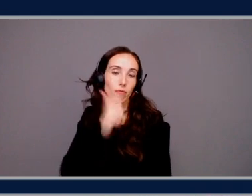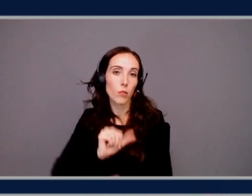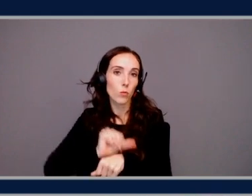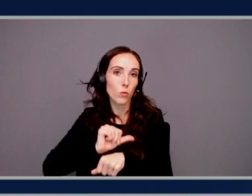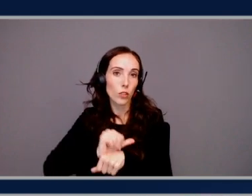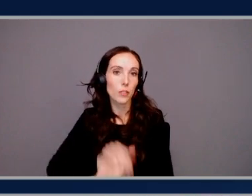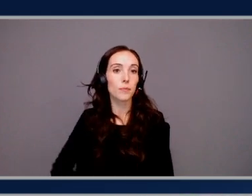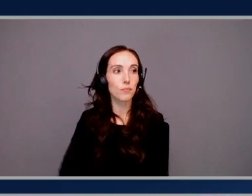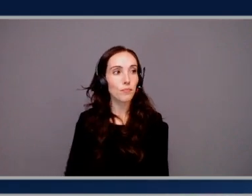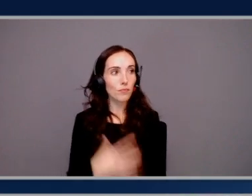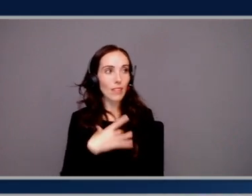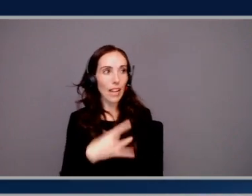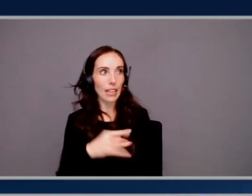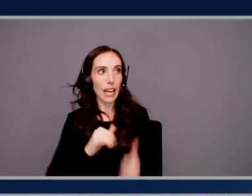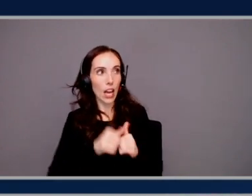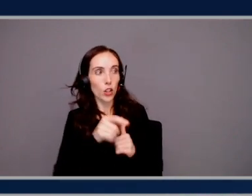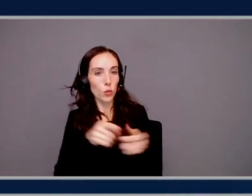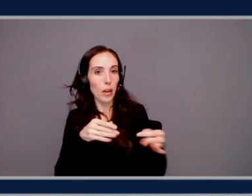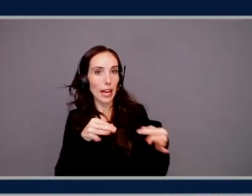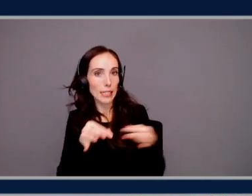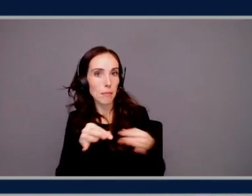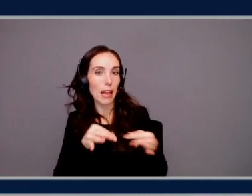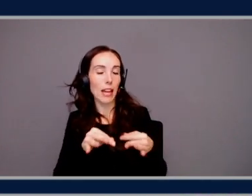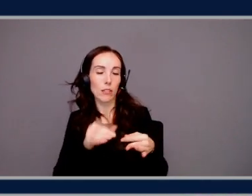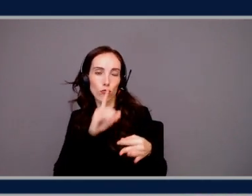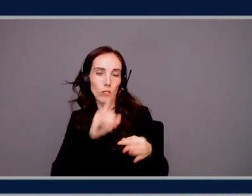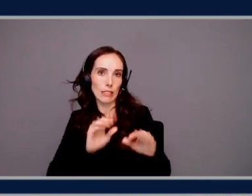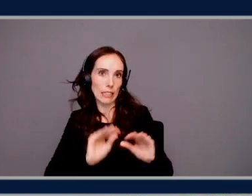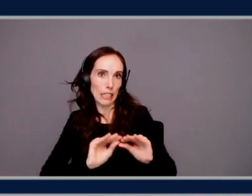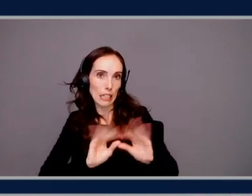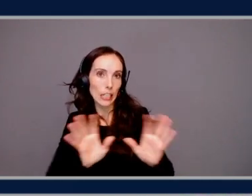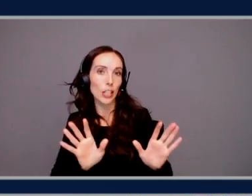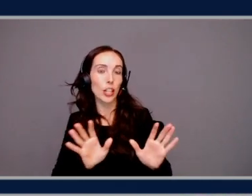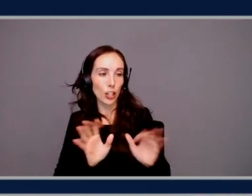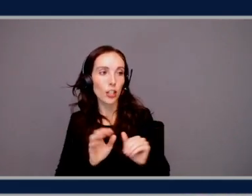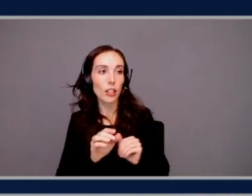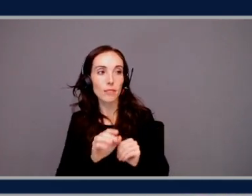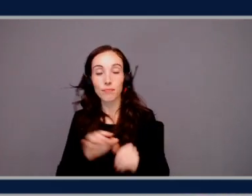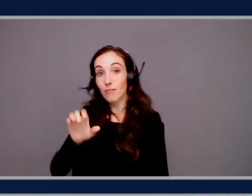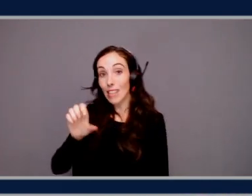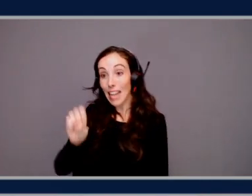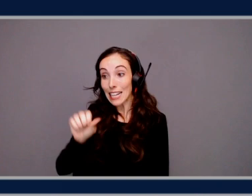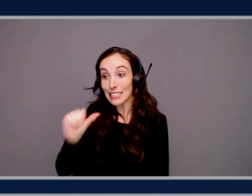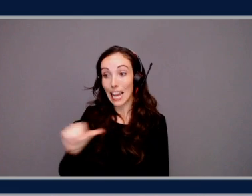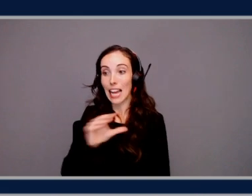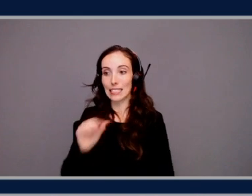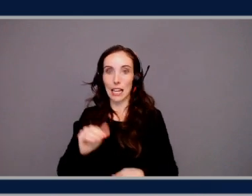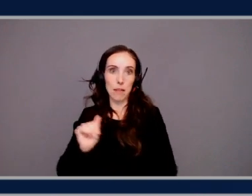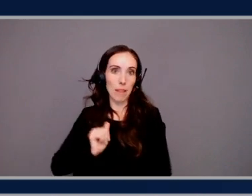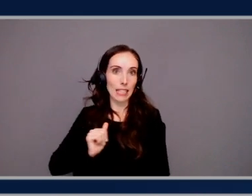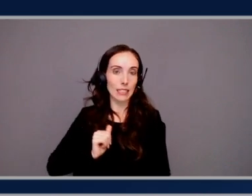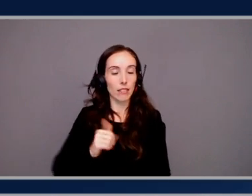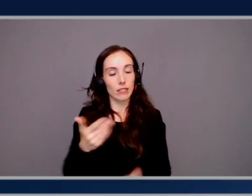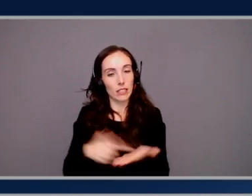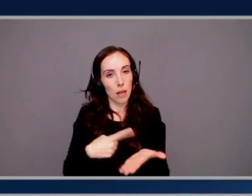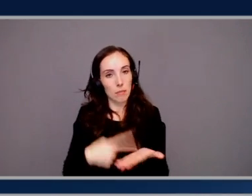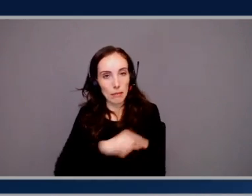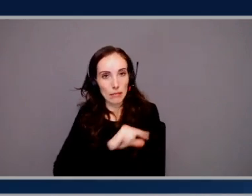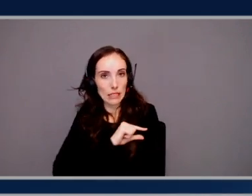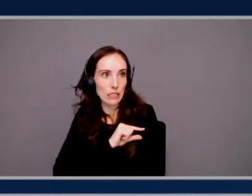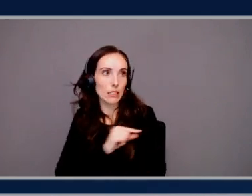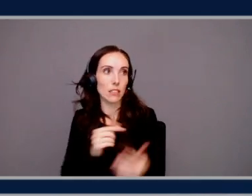way that you enunciate it and being very clear, especially SAIs and myself at times, I can be very guilty to want to